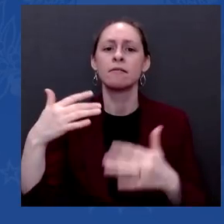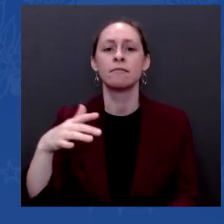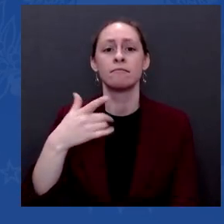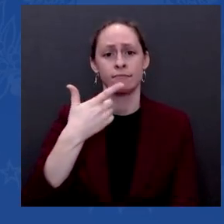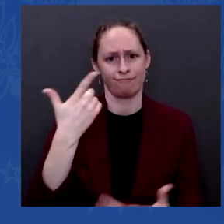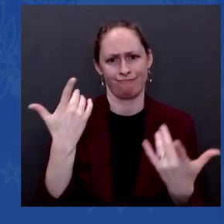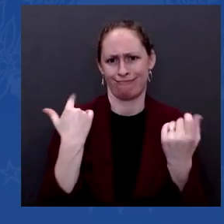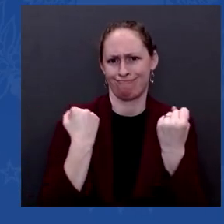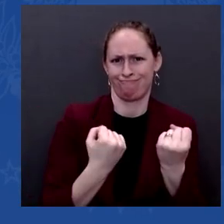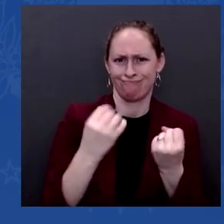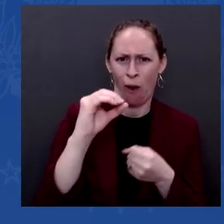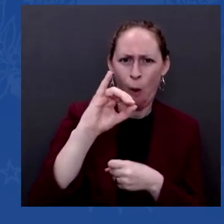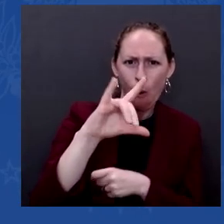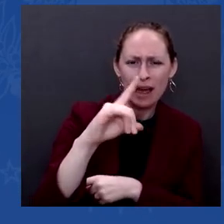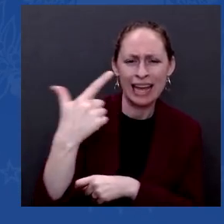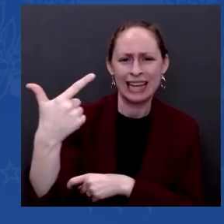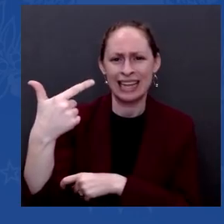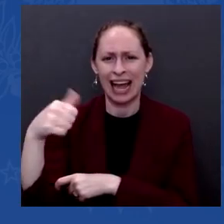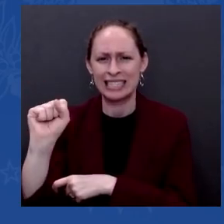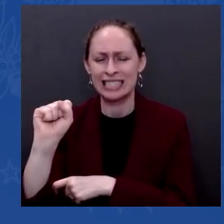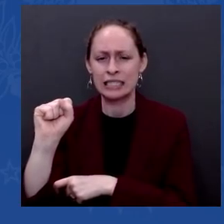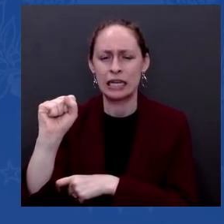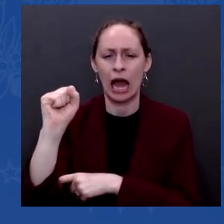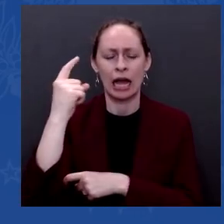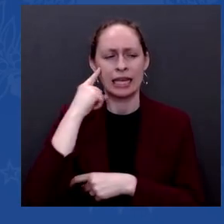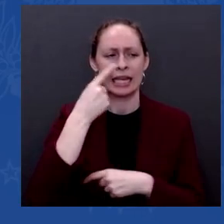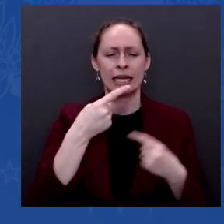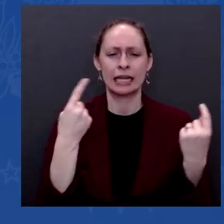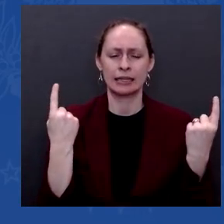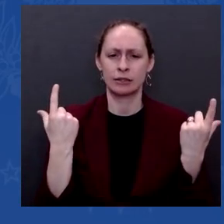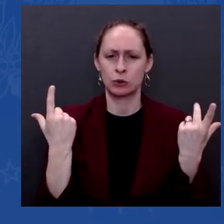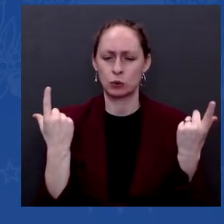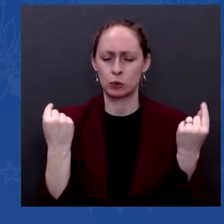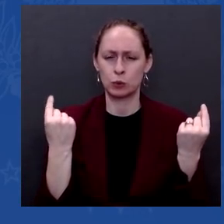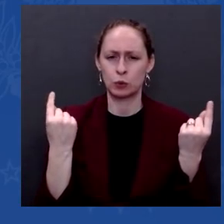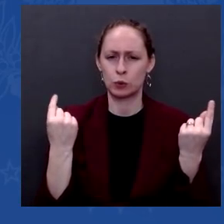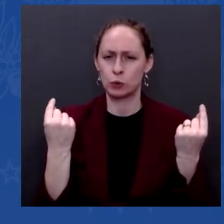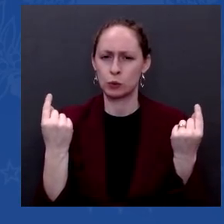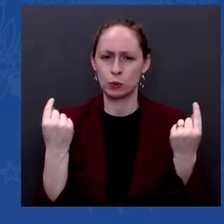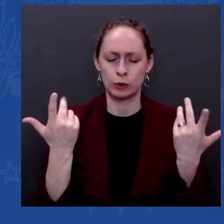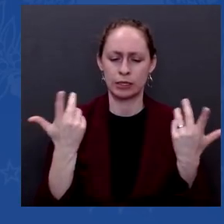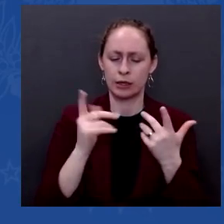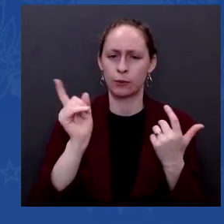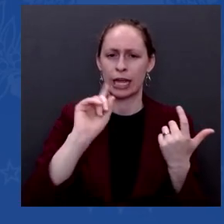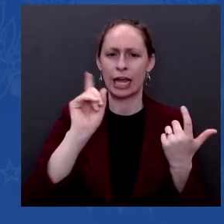And so I'm not so sure that he has —